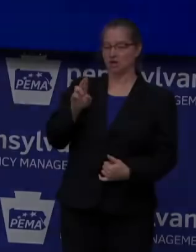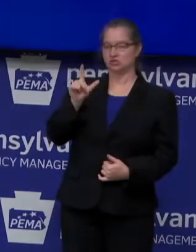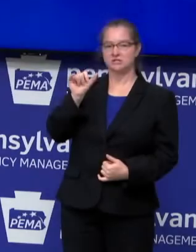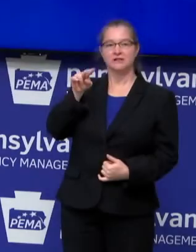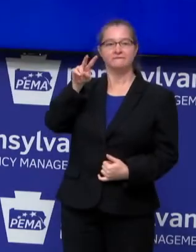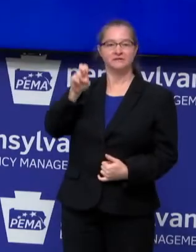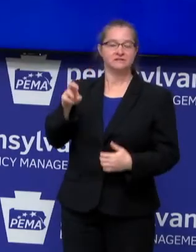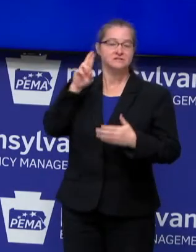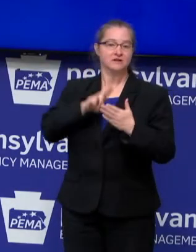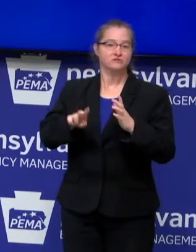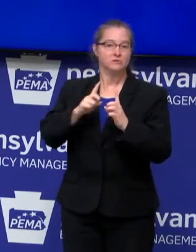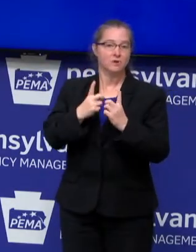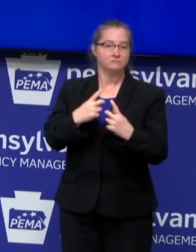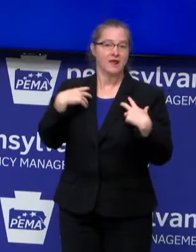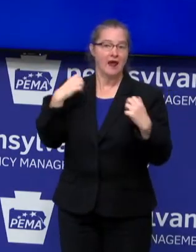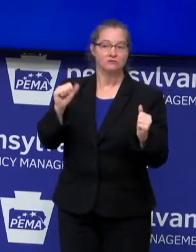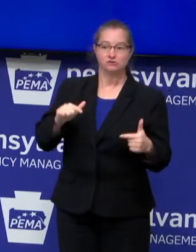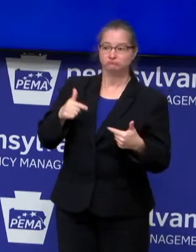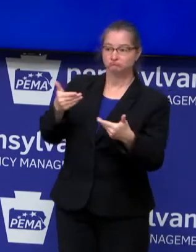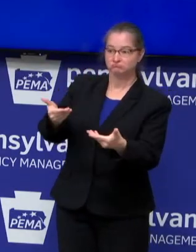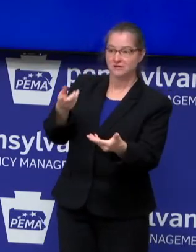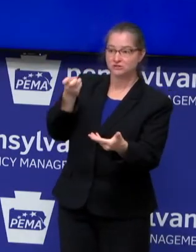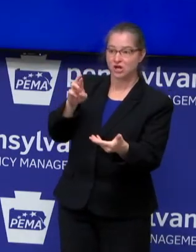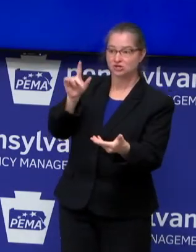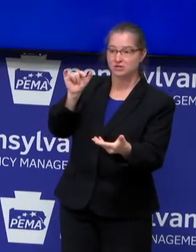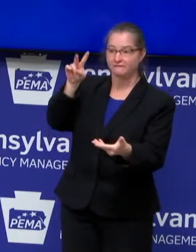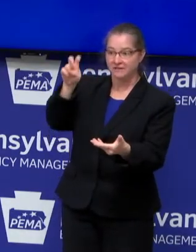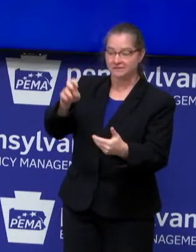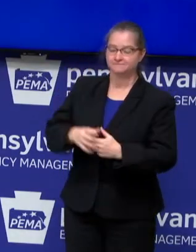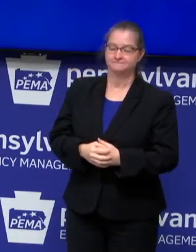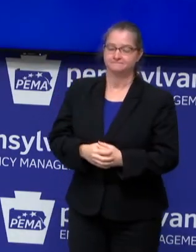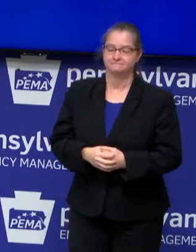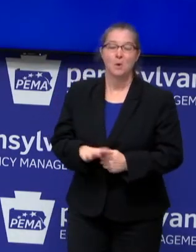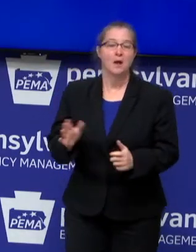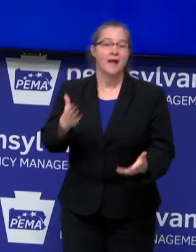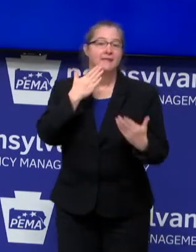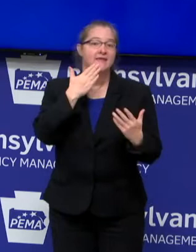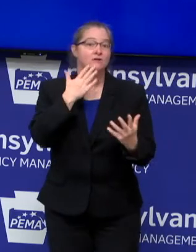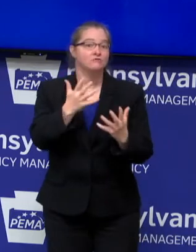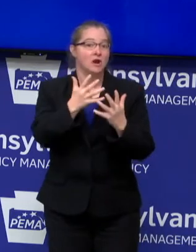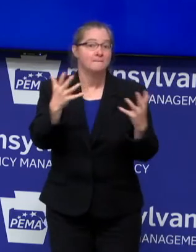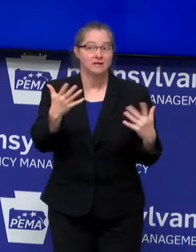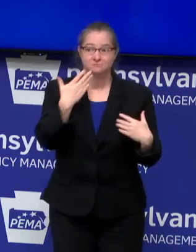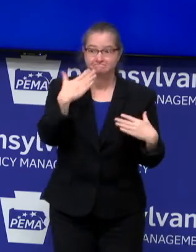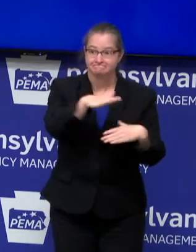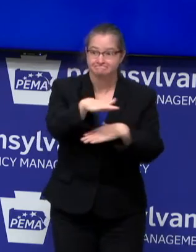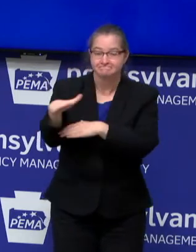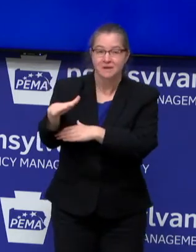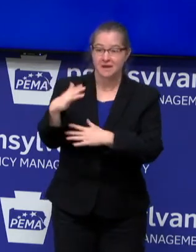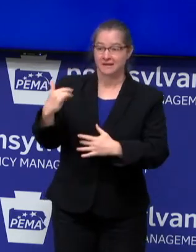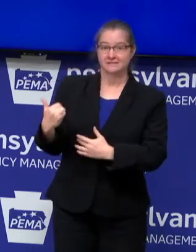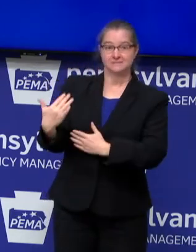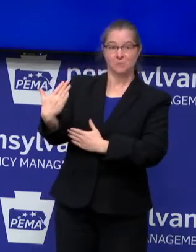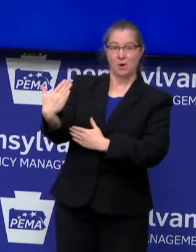Well, thank you very much. Good afternoon. As of 10 a.m. this morning, 5